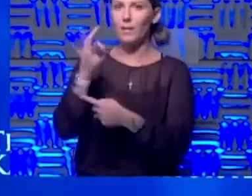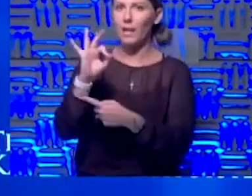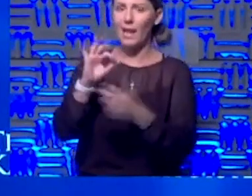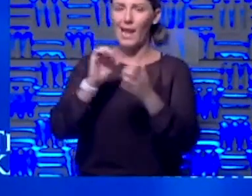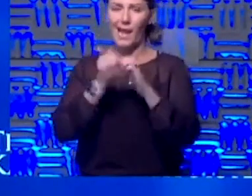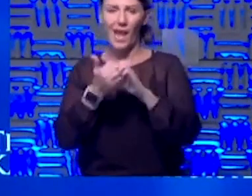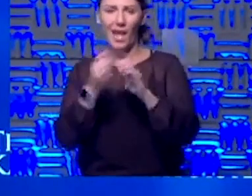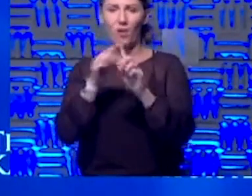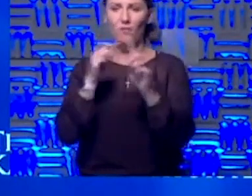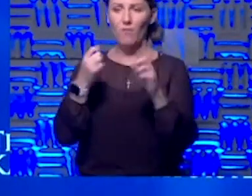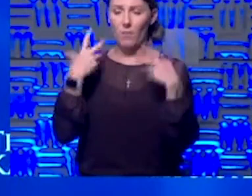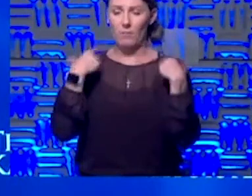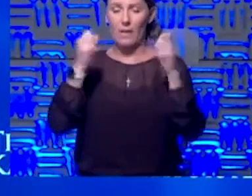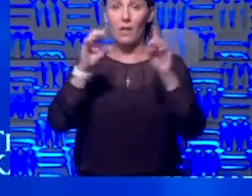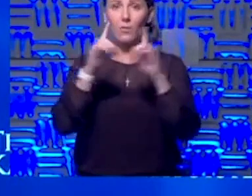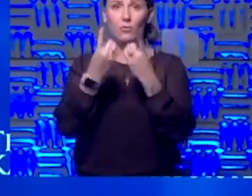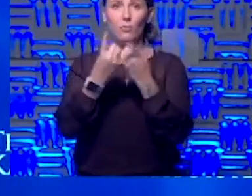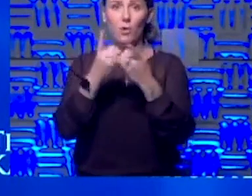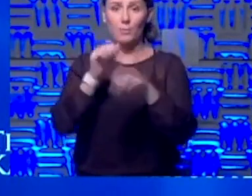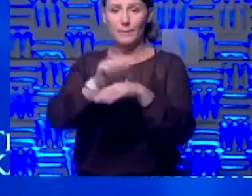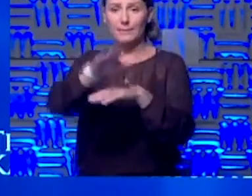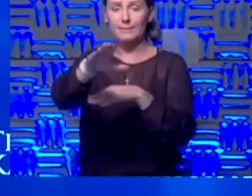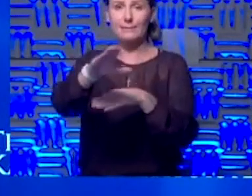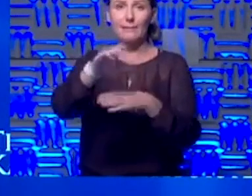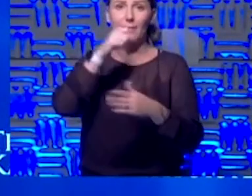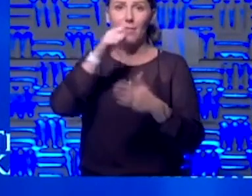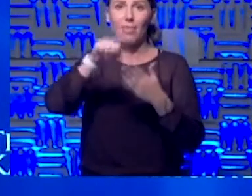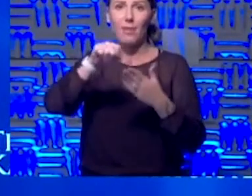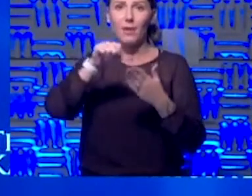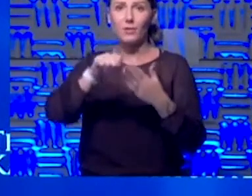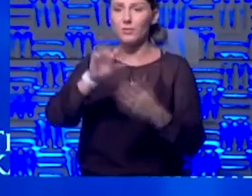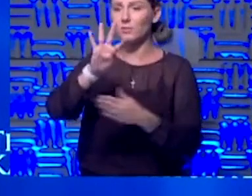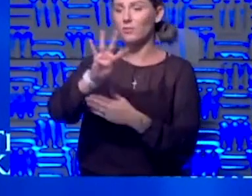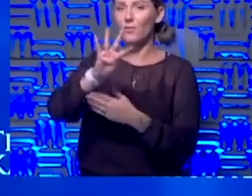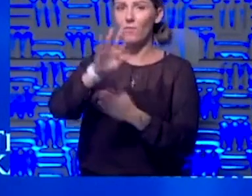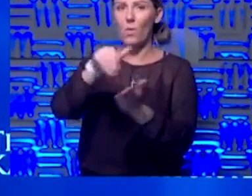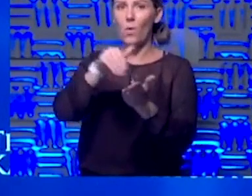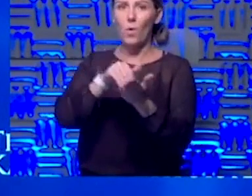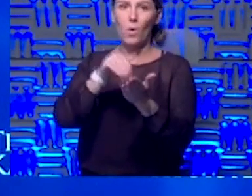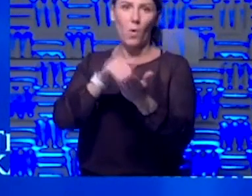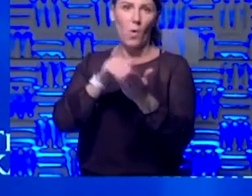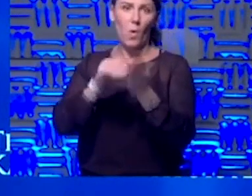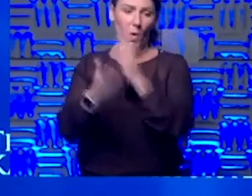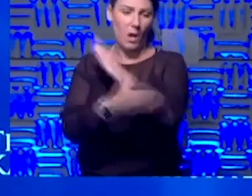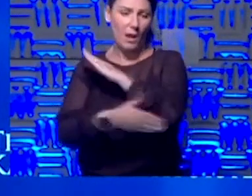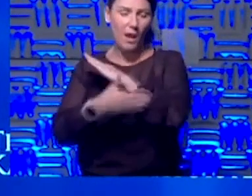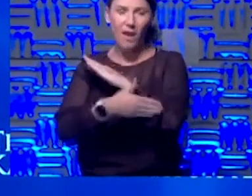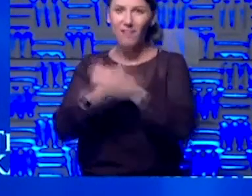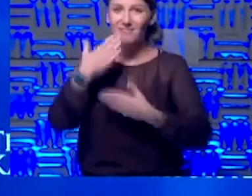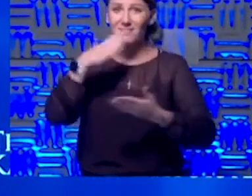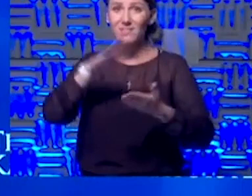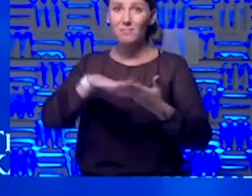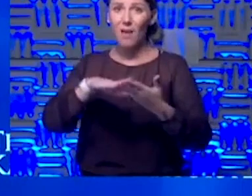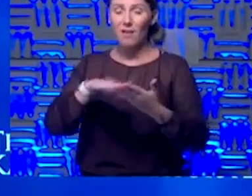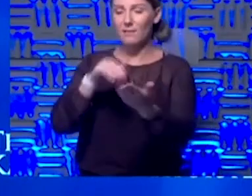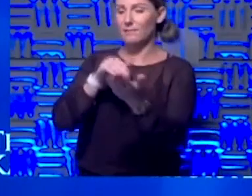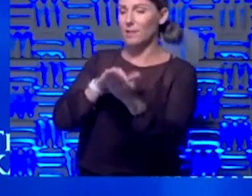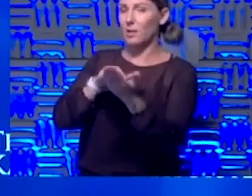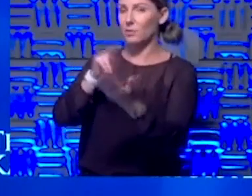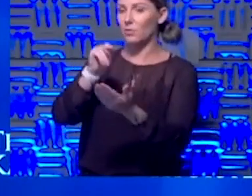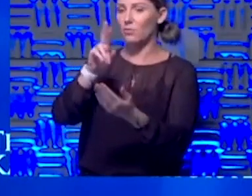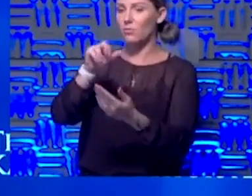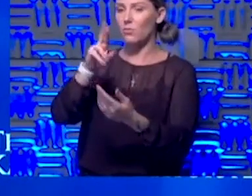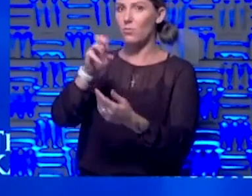go from the health department sending a letter saying the four core counties are doing badly? Dr. Norman tweeting, Johnson